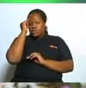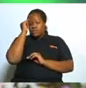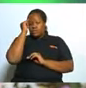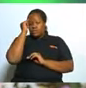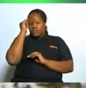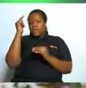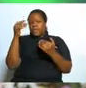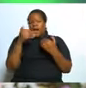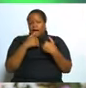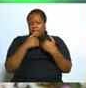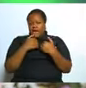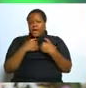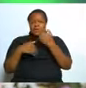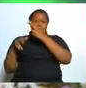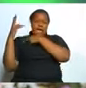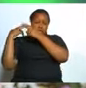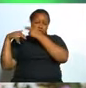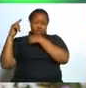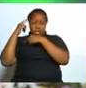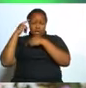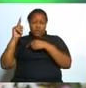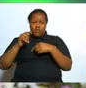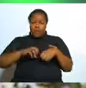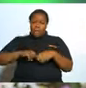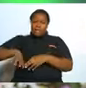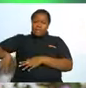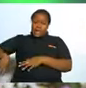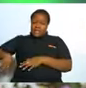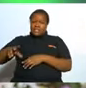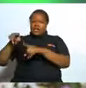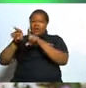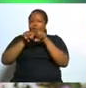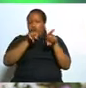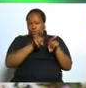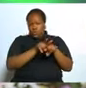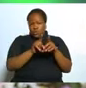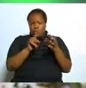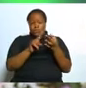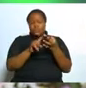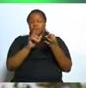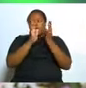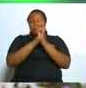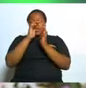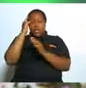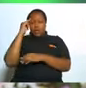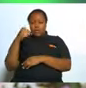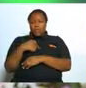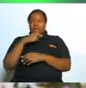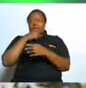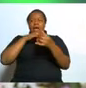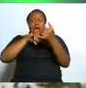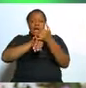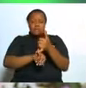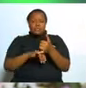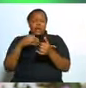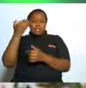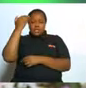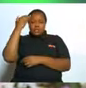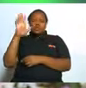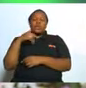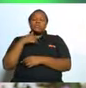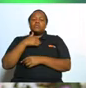evidence of miscarriage pray for me uh my husband does not want me to go to church